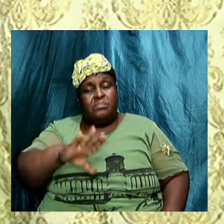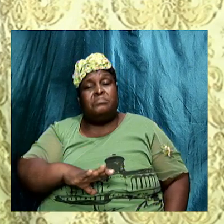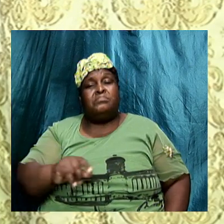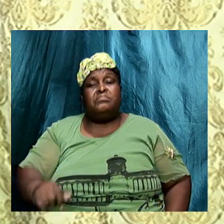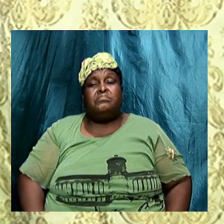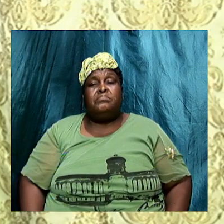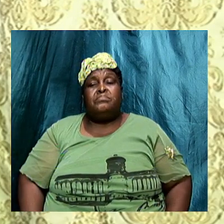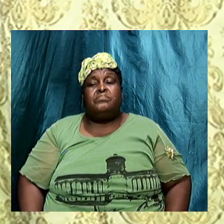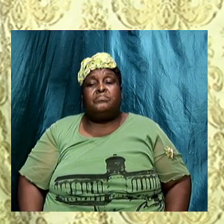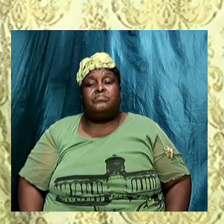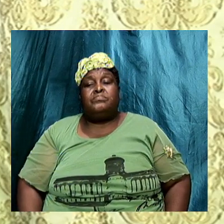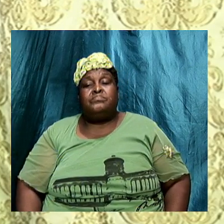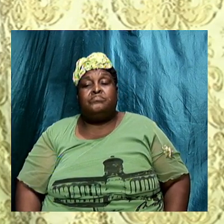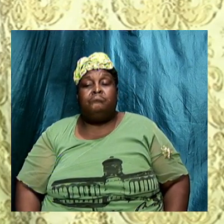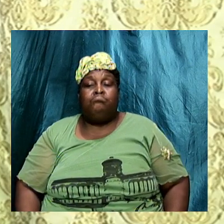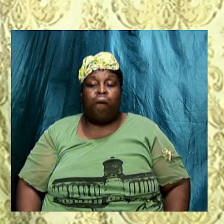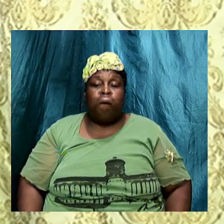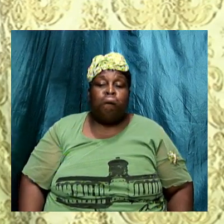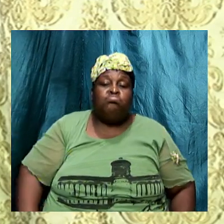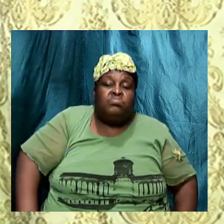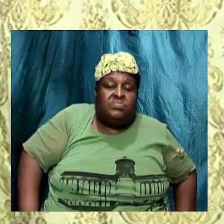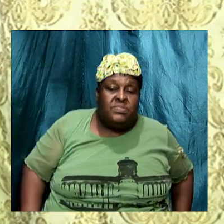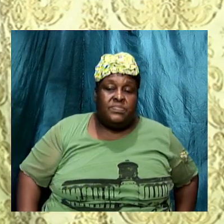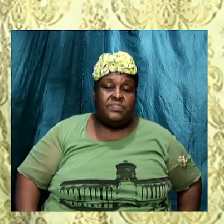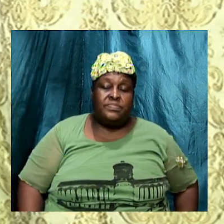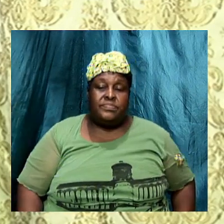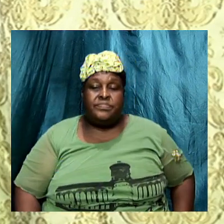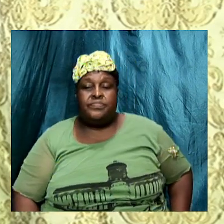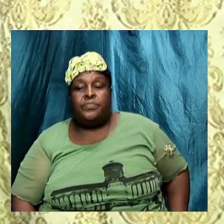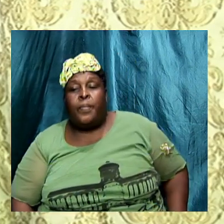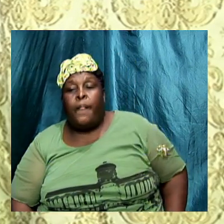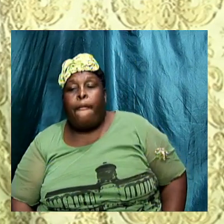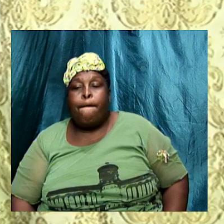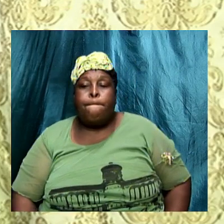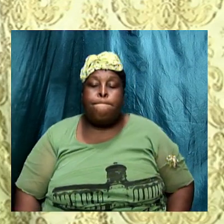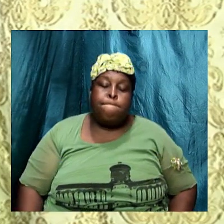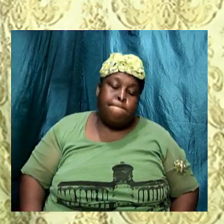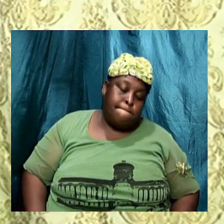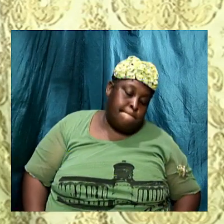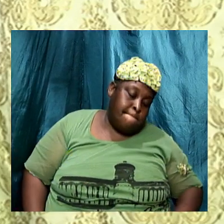Again let's go to Matthew Chapter 23